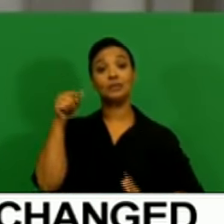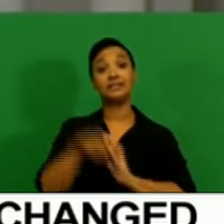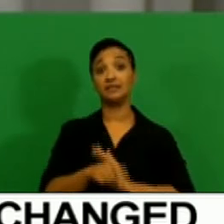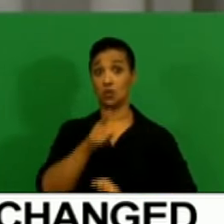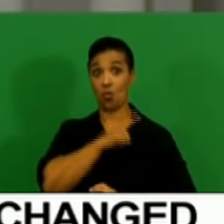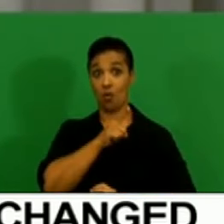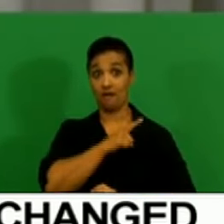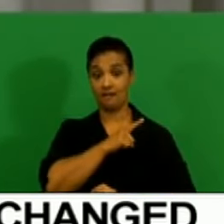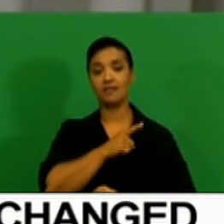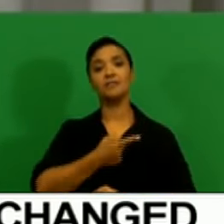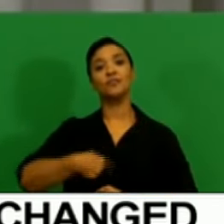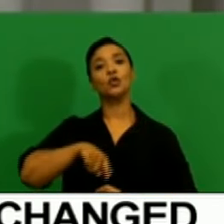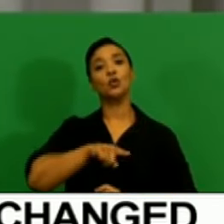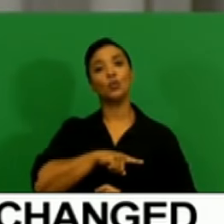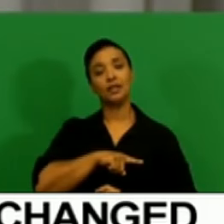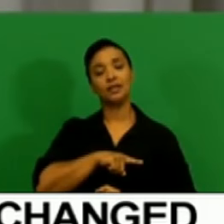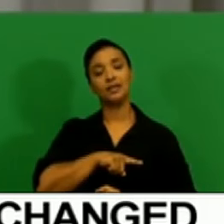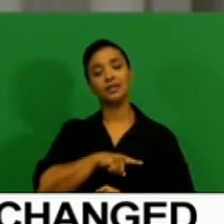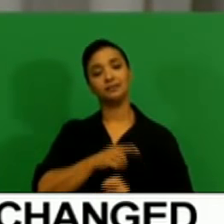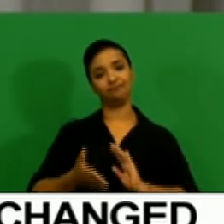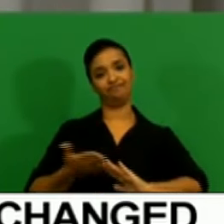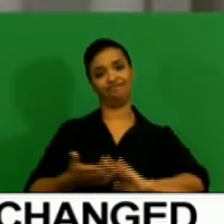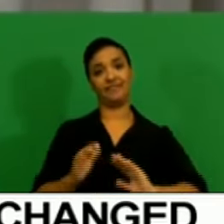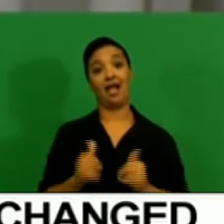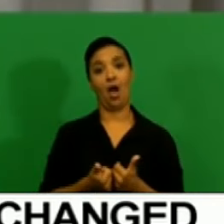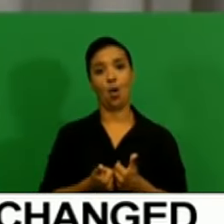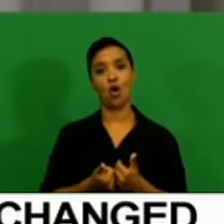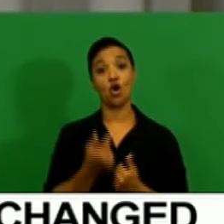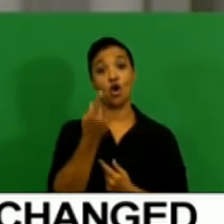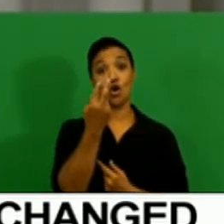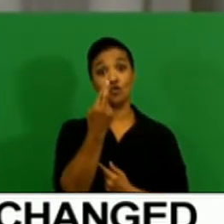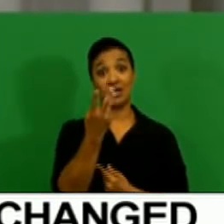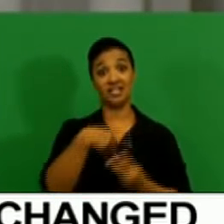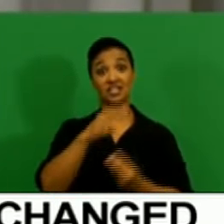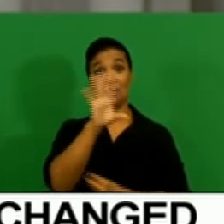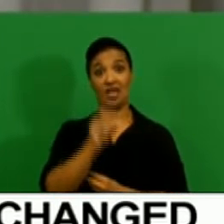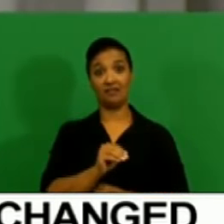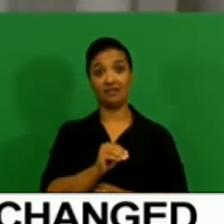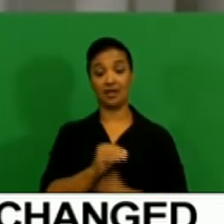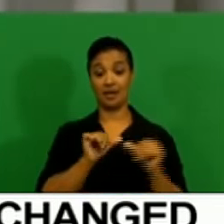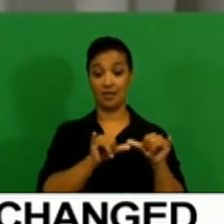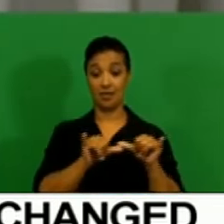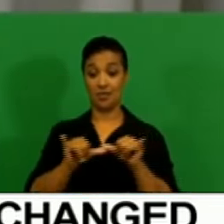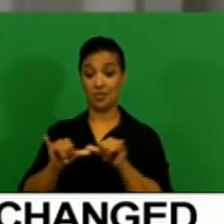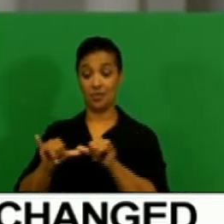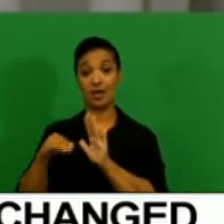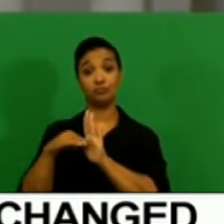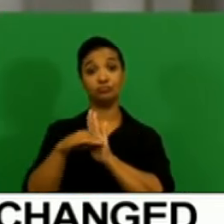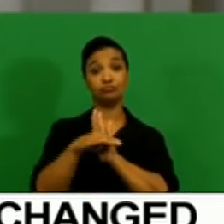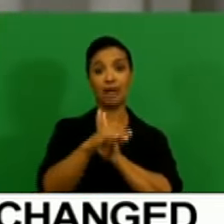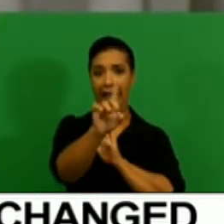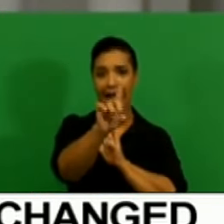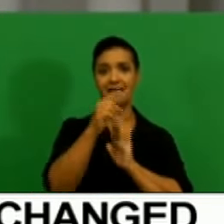that we are running a floating exchange rate regime, which then plays a role of a shock